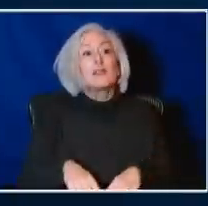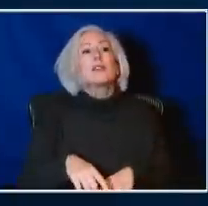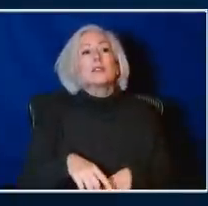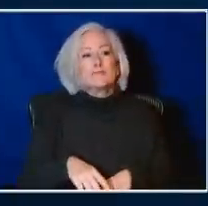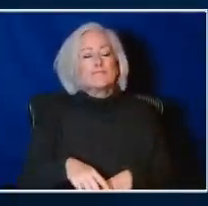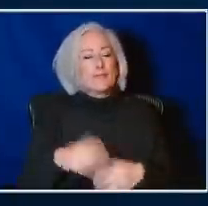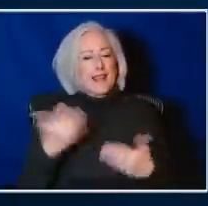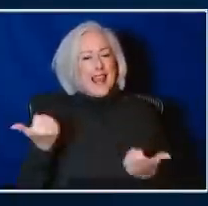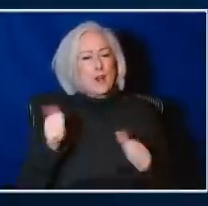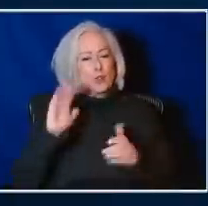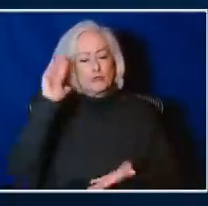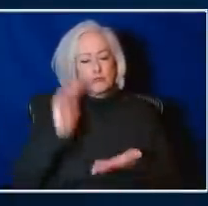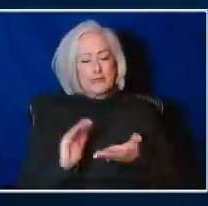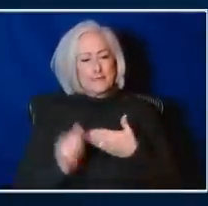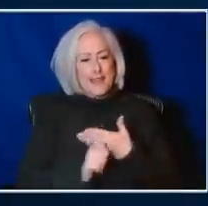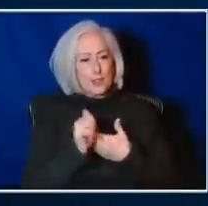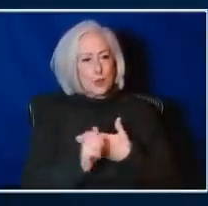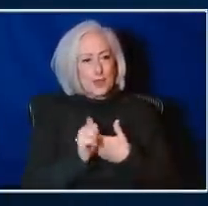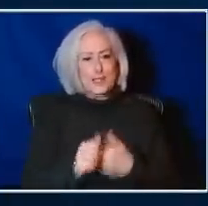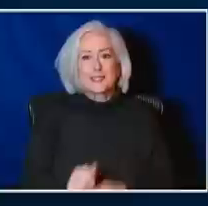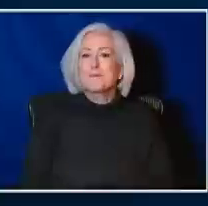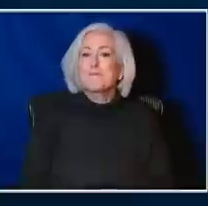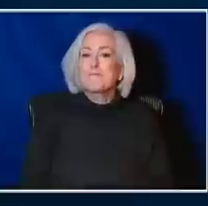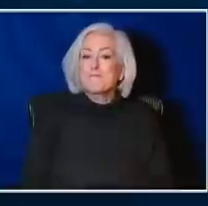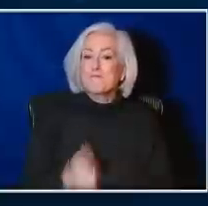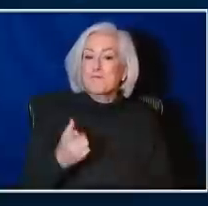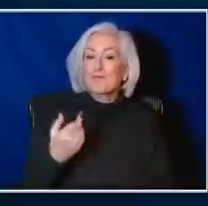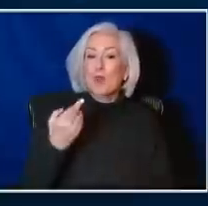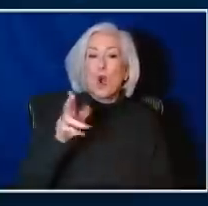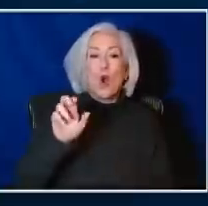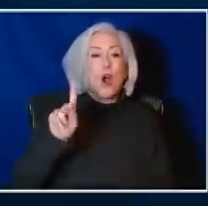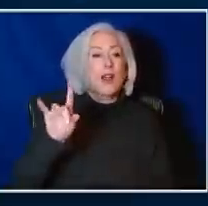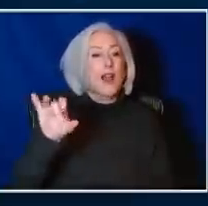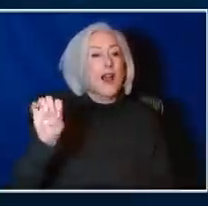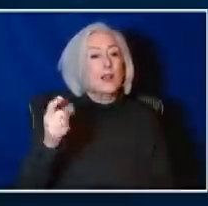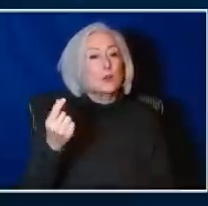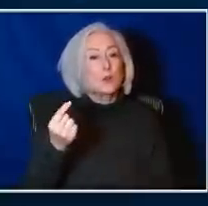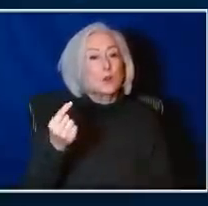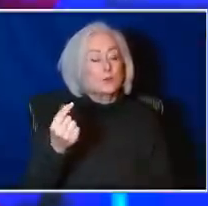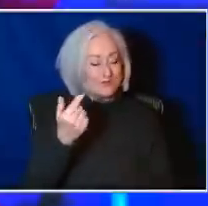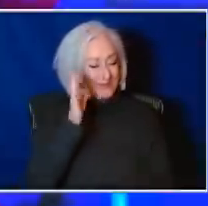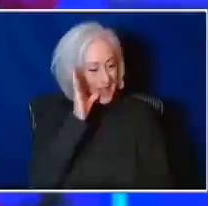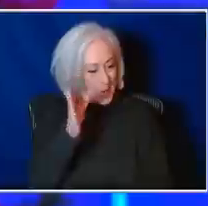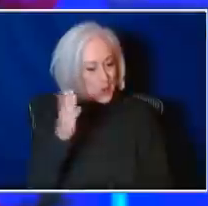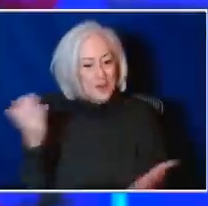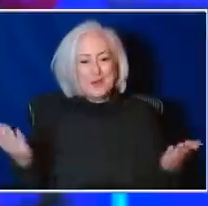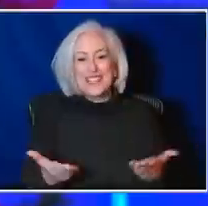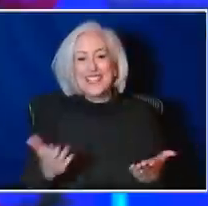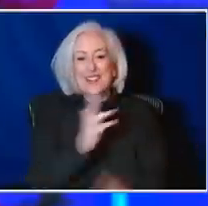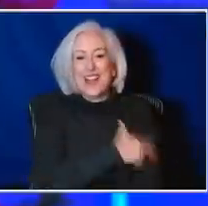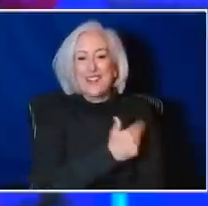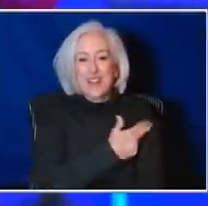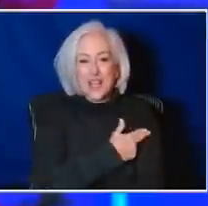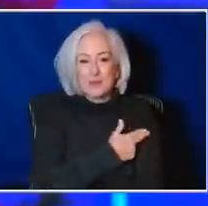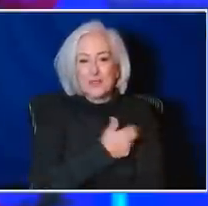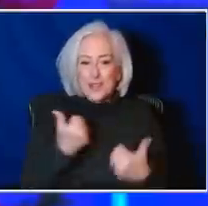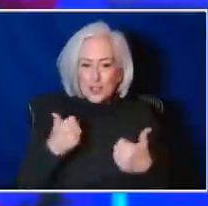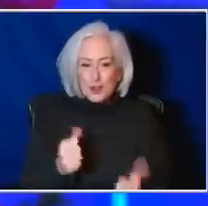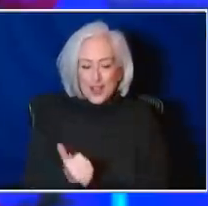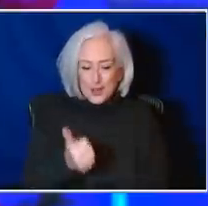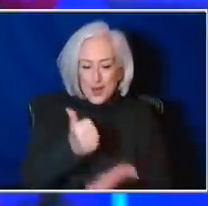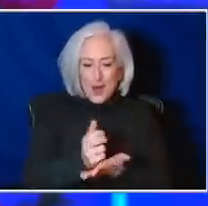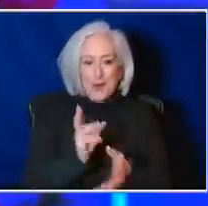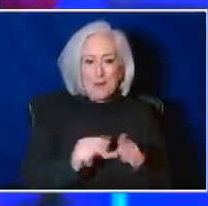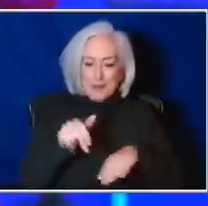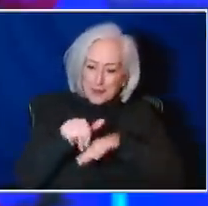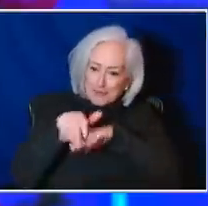Okay, that makes sense. Hawkeye, what are you doing this holiday? Yeah, I'll actually be here in the hospital trying to get people out so they can be back home with their